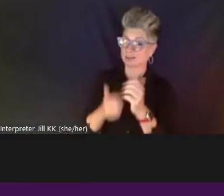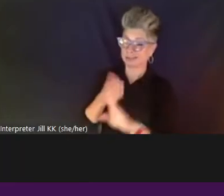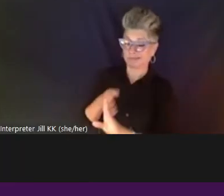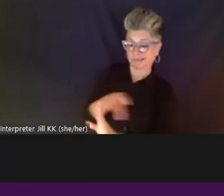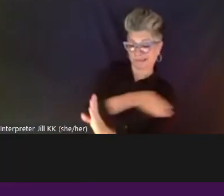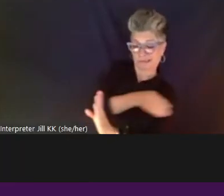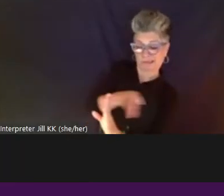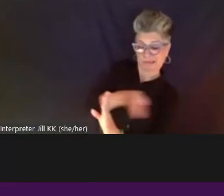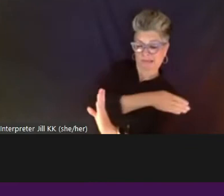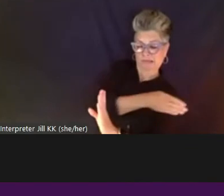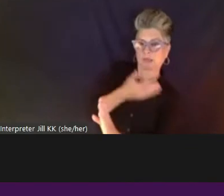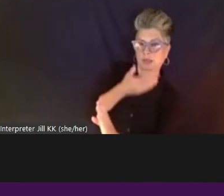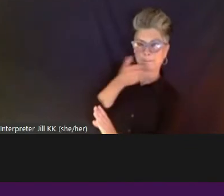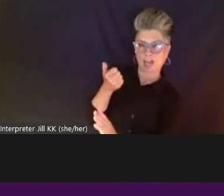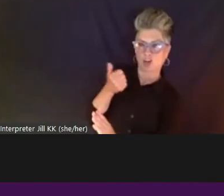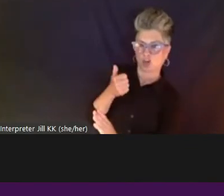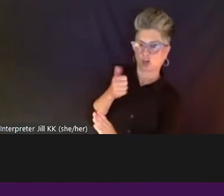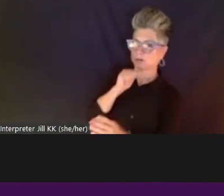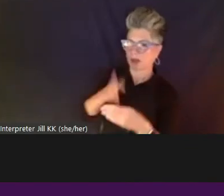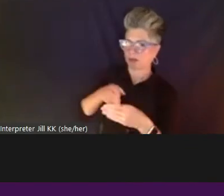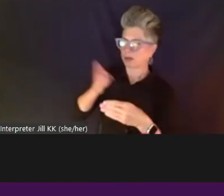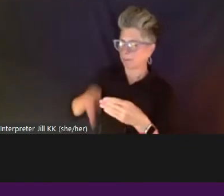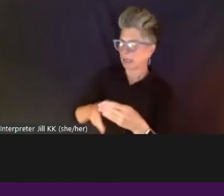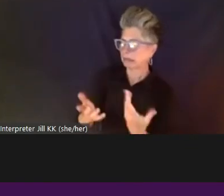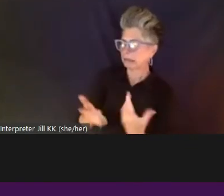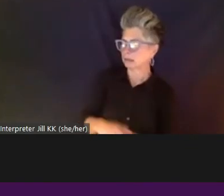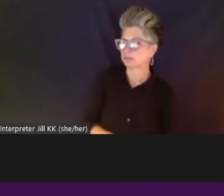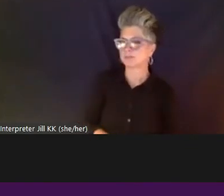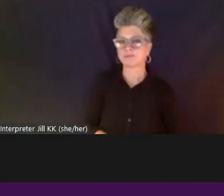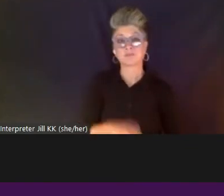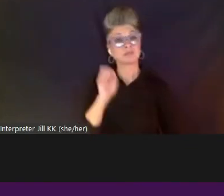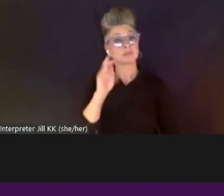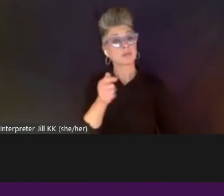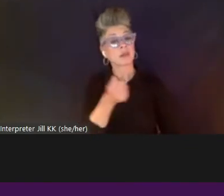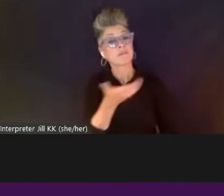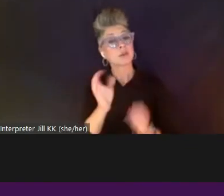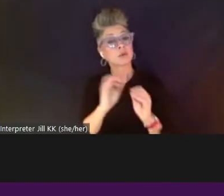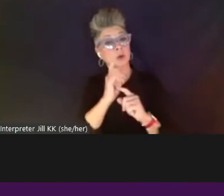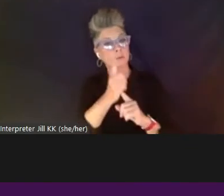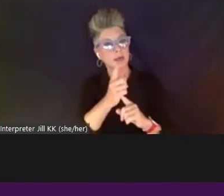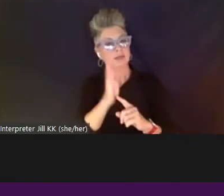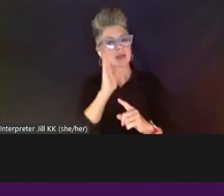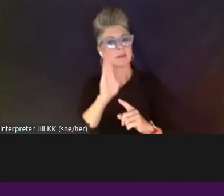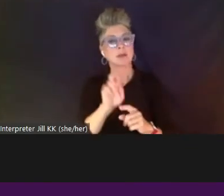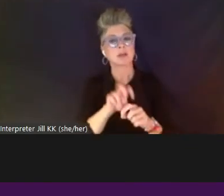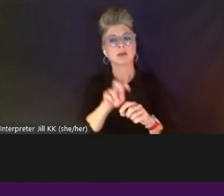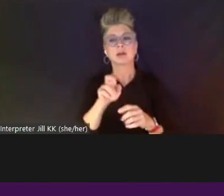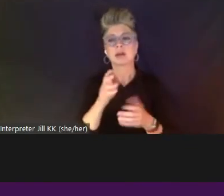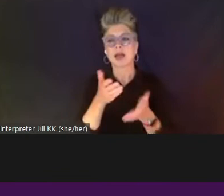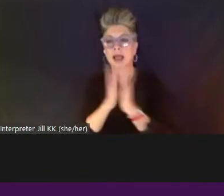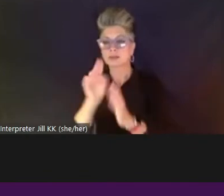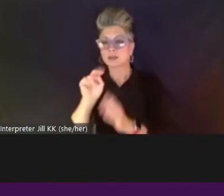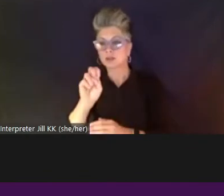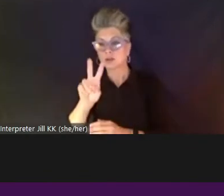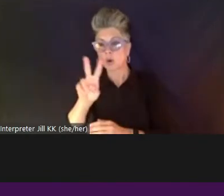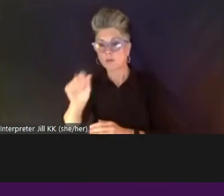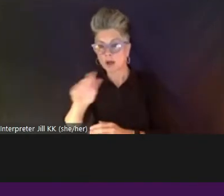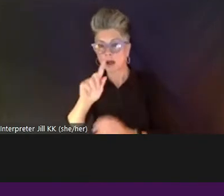great. We have a few more minutes. So I'm going to jump to NOVA, and then American Masters, and then to World Channel.